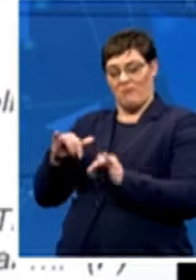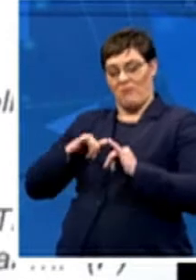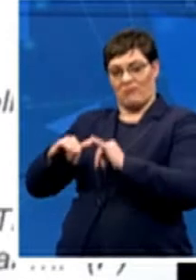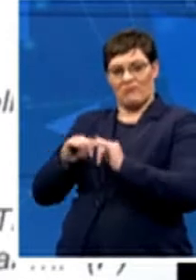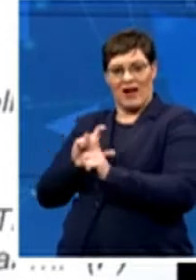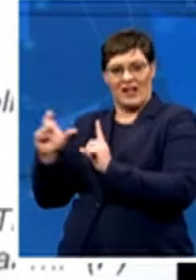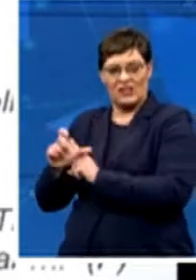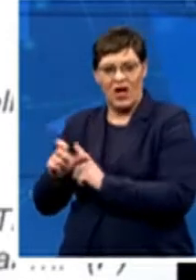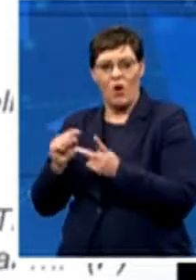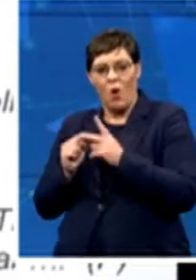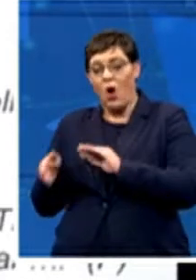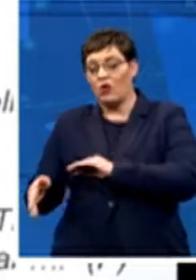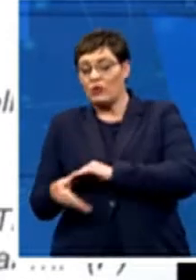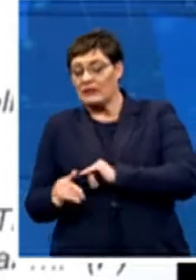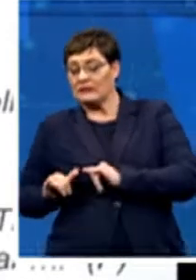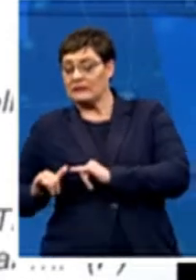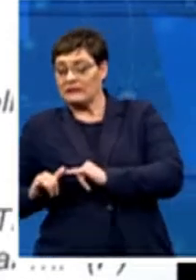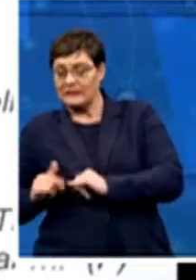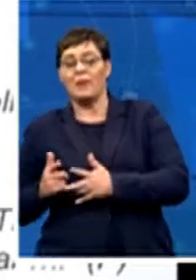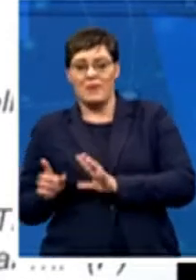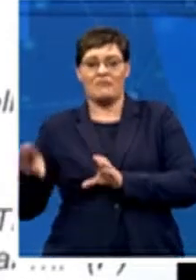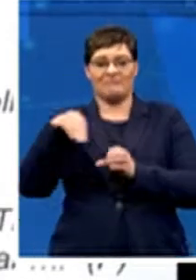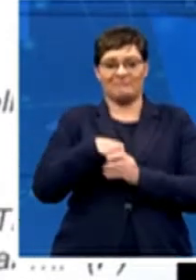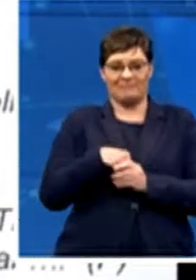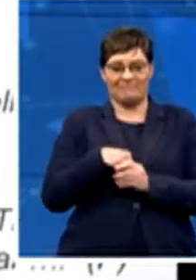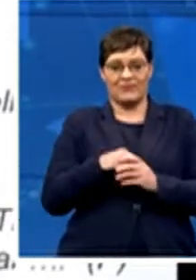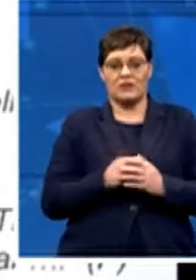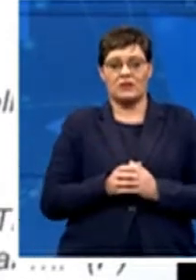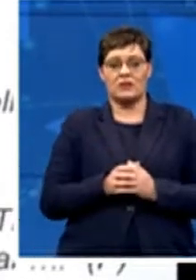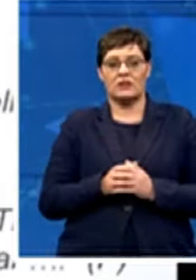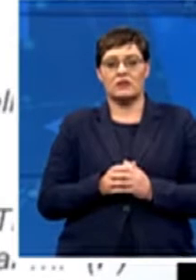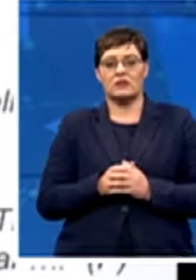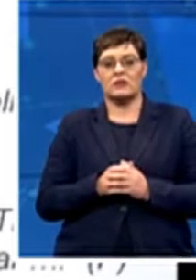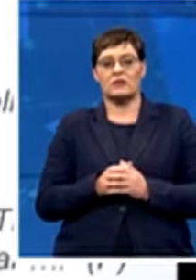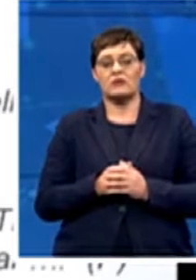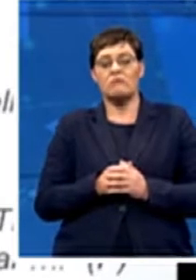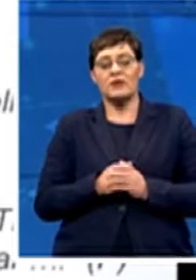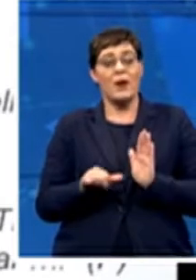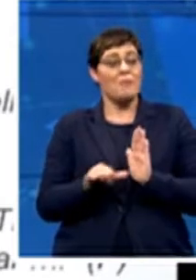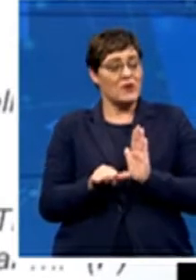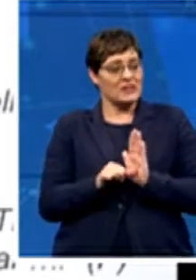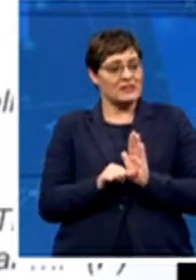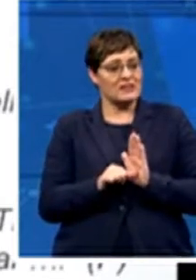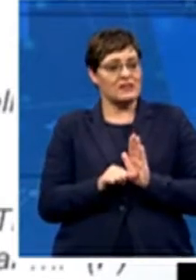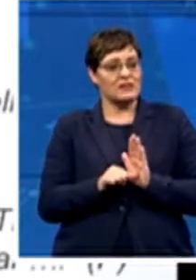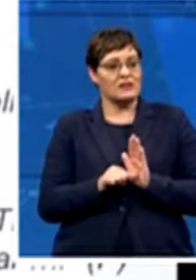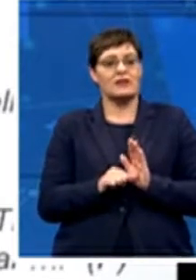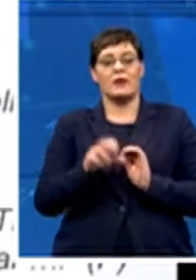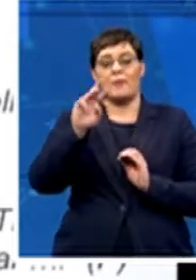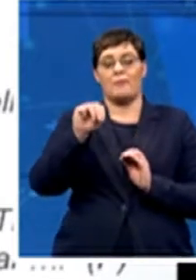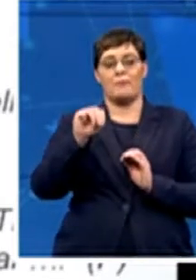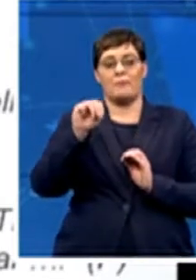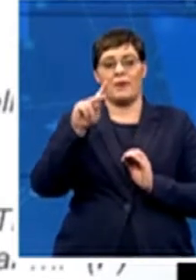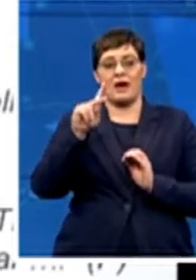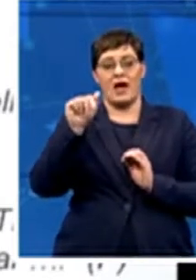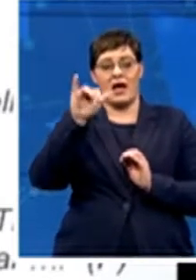And I think it's really important at this stage just to bring up the importance of Makai Rantini for many of these young black African players.